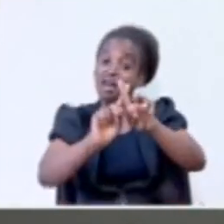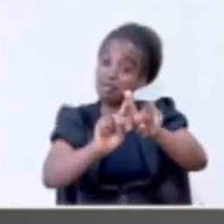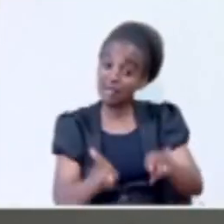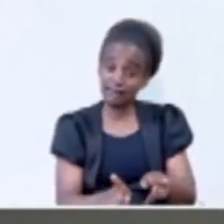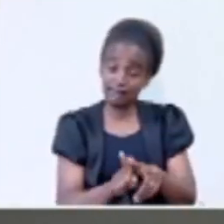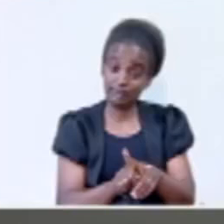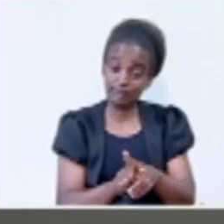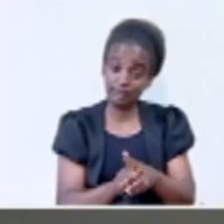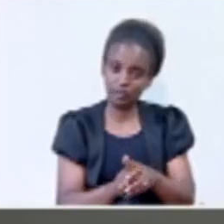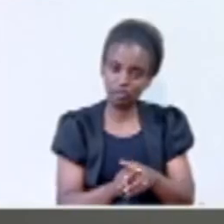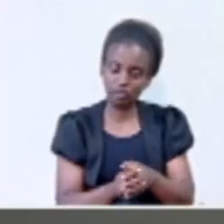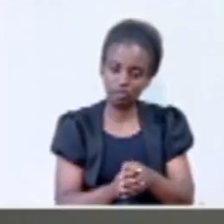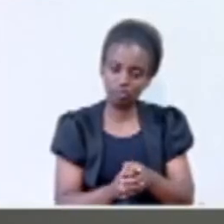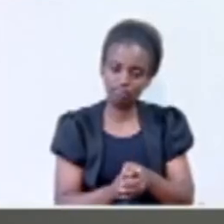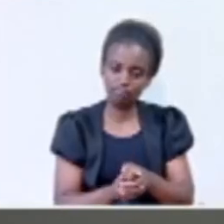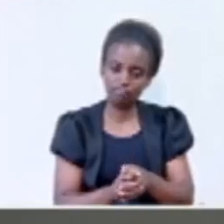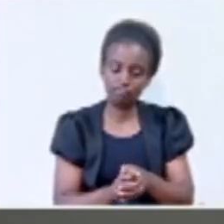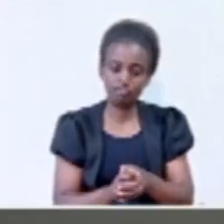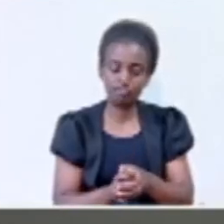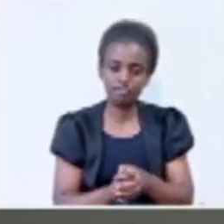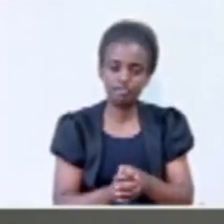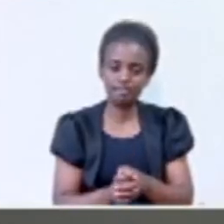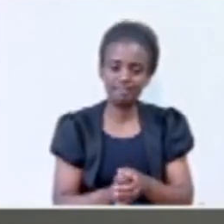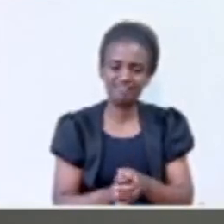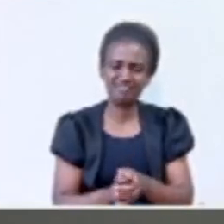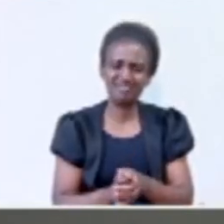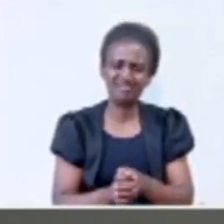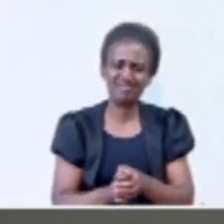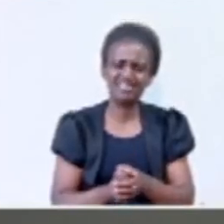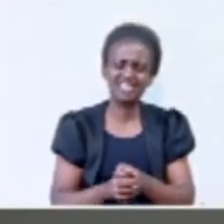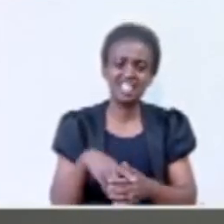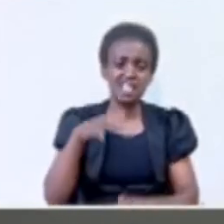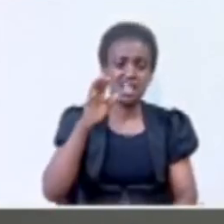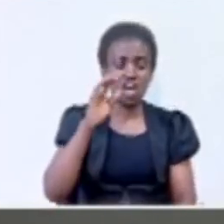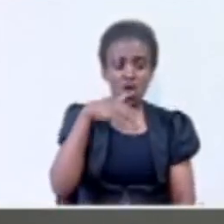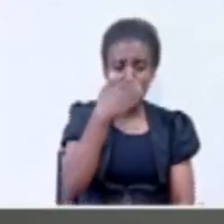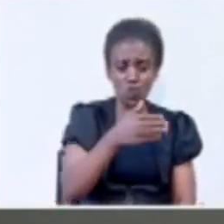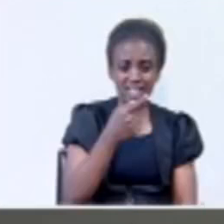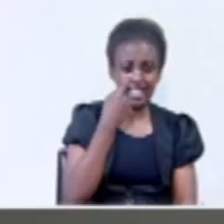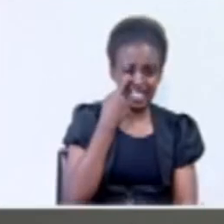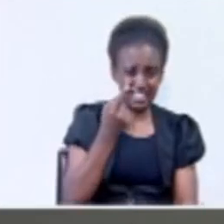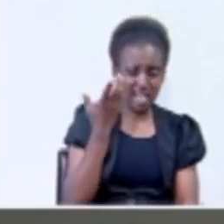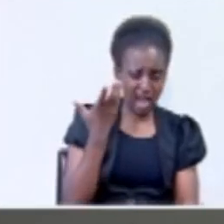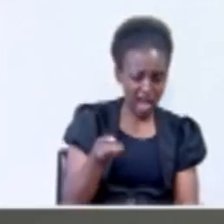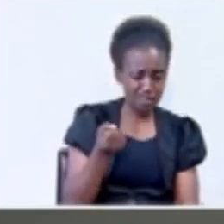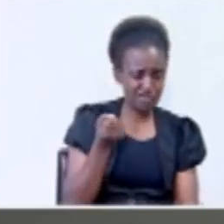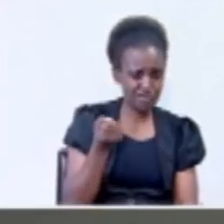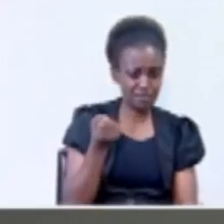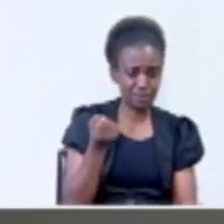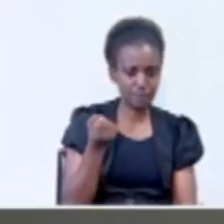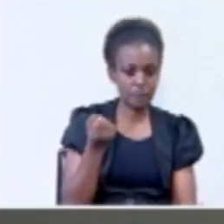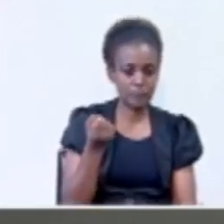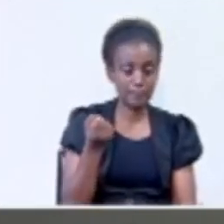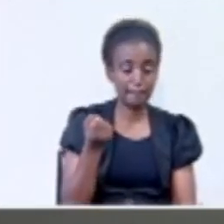I have always seen there is one constant. The one